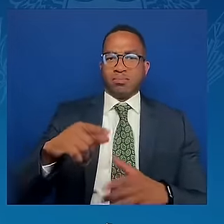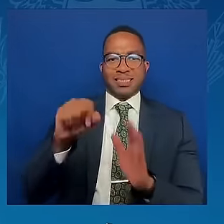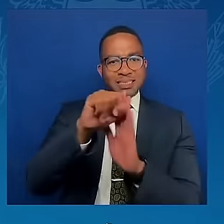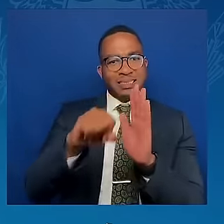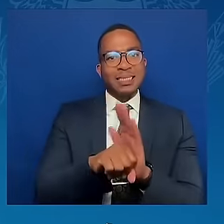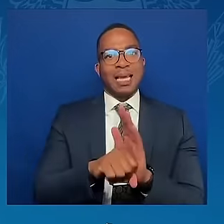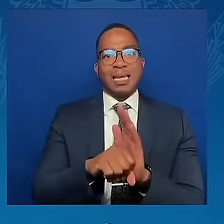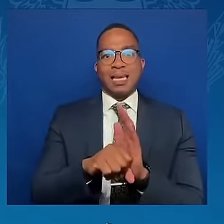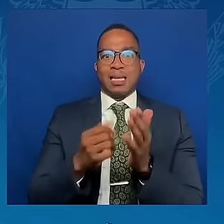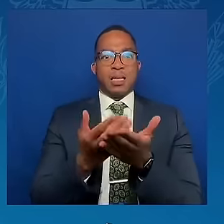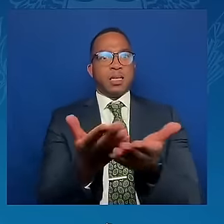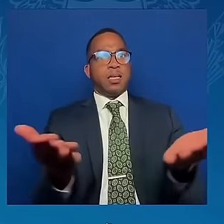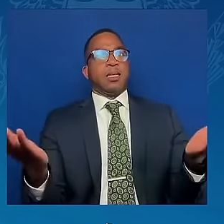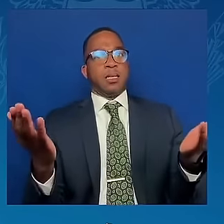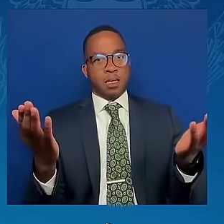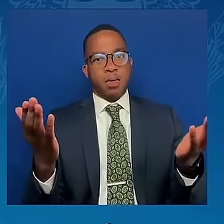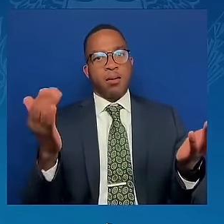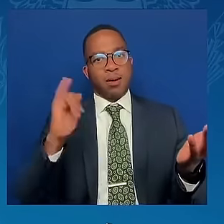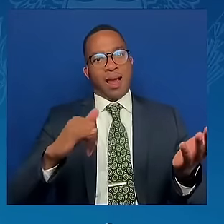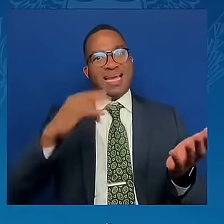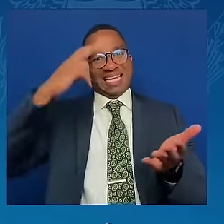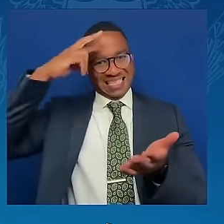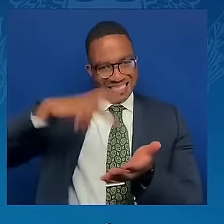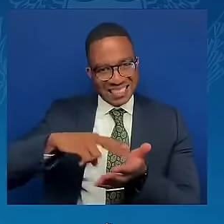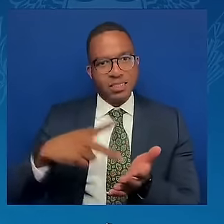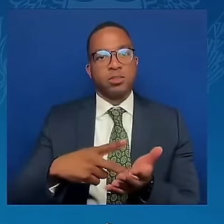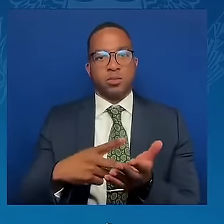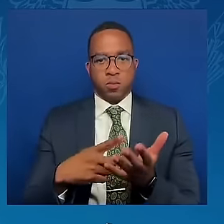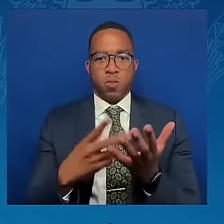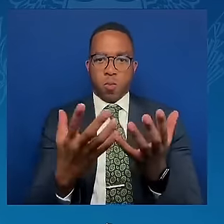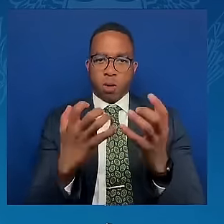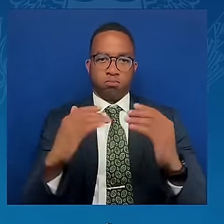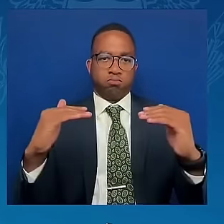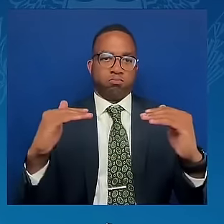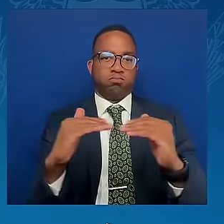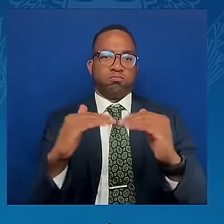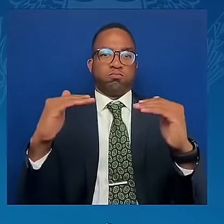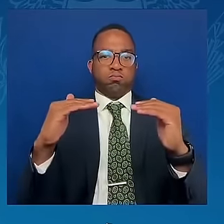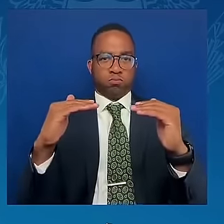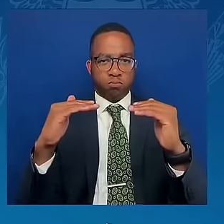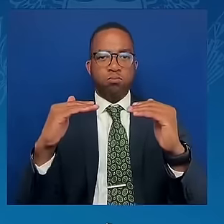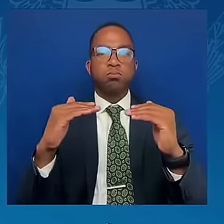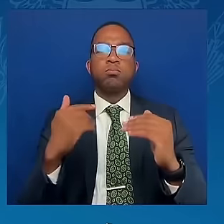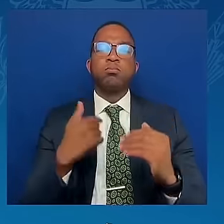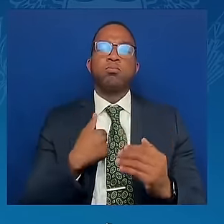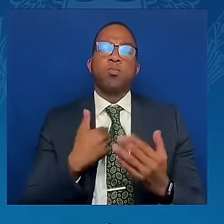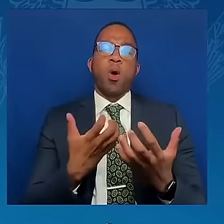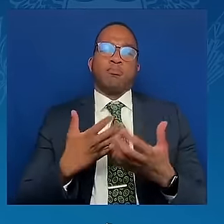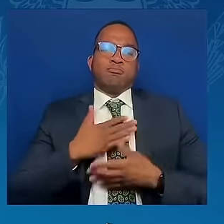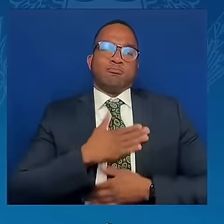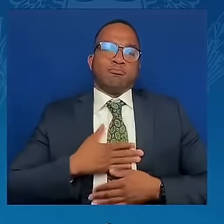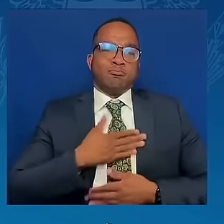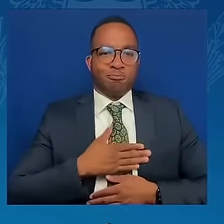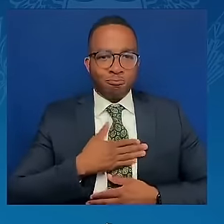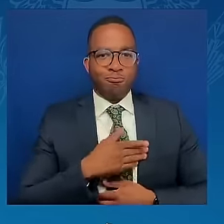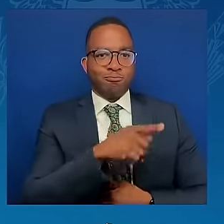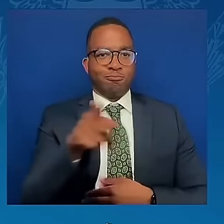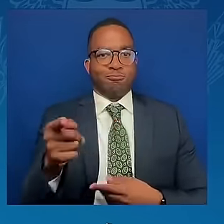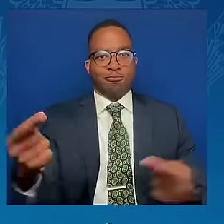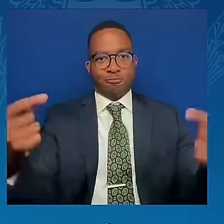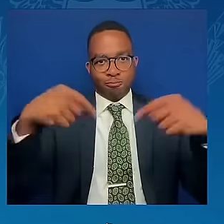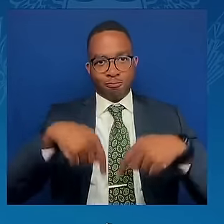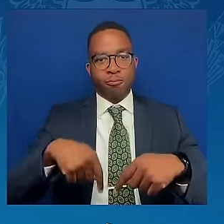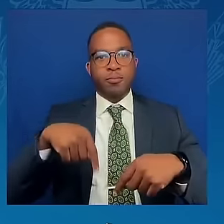the sake of a just peace. I am pleased to welcome everyone to the first peace summit, which can be the first